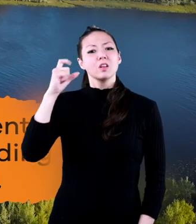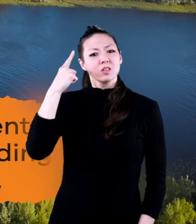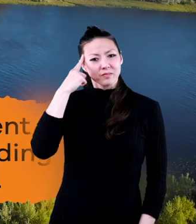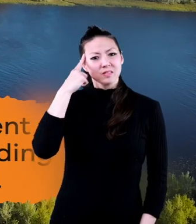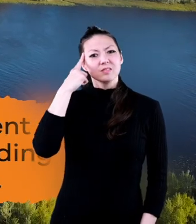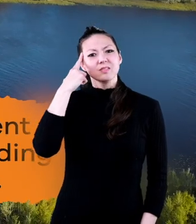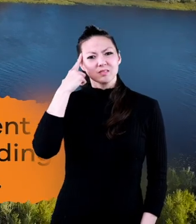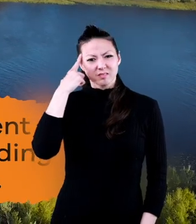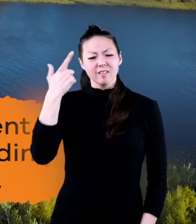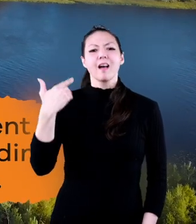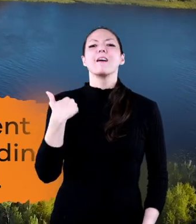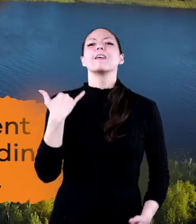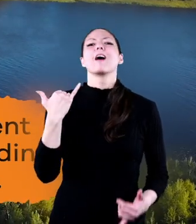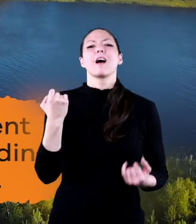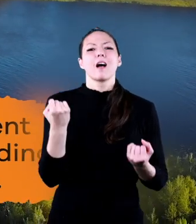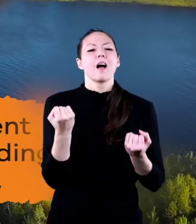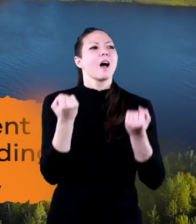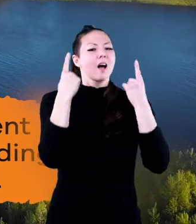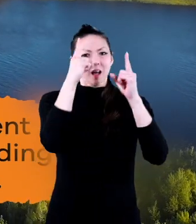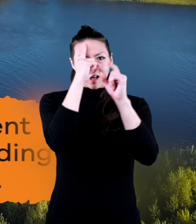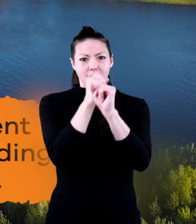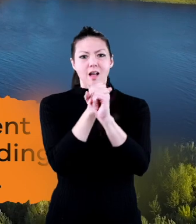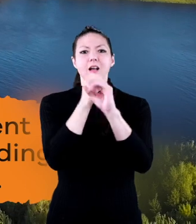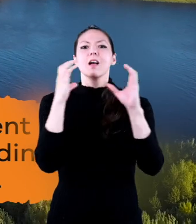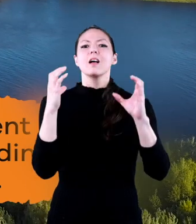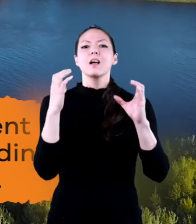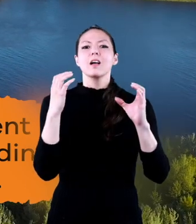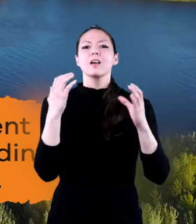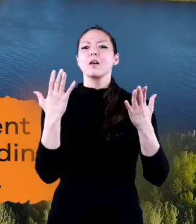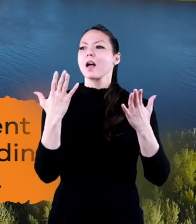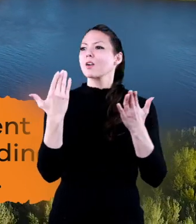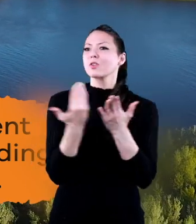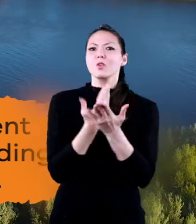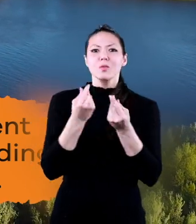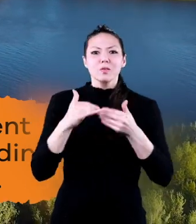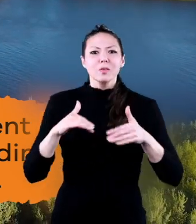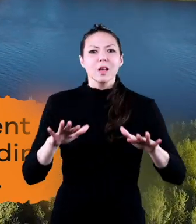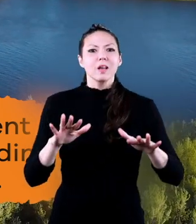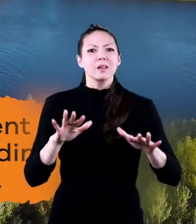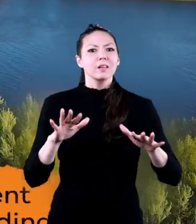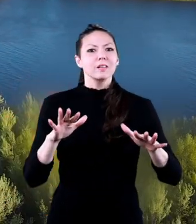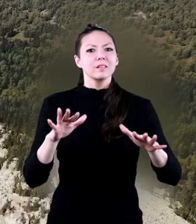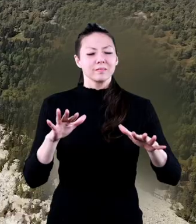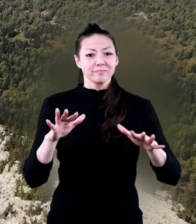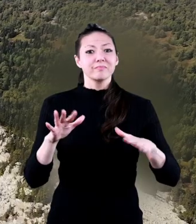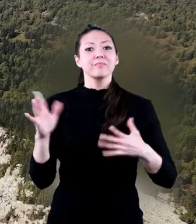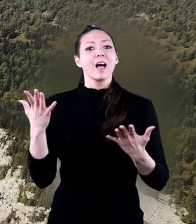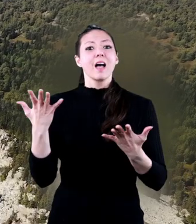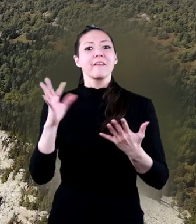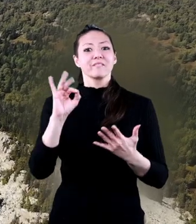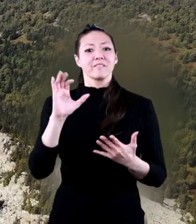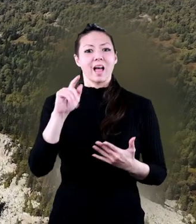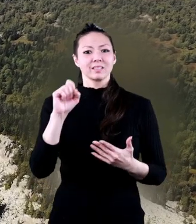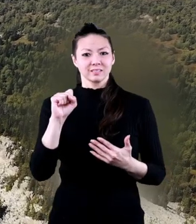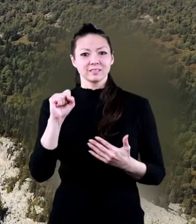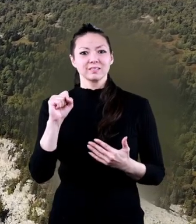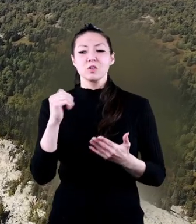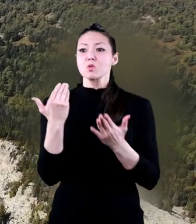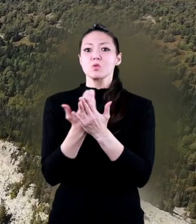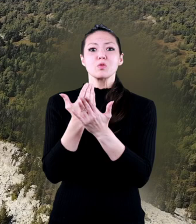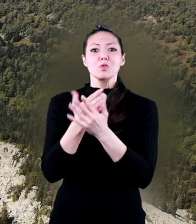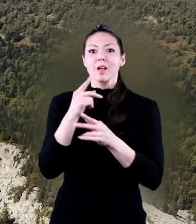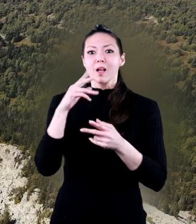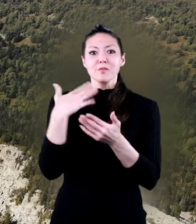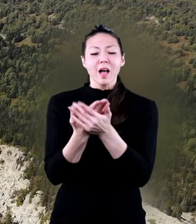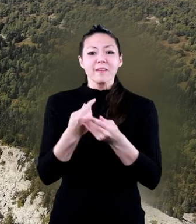the United States government had a much better understanding of its newly acquired land. Facts that were all new